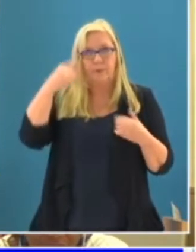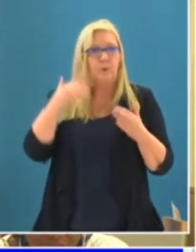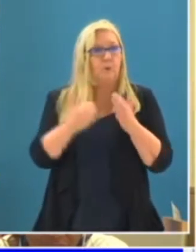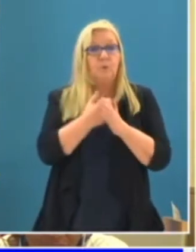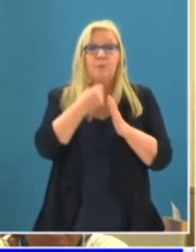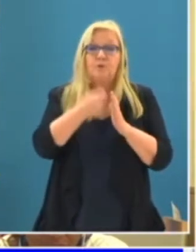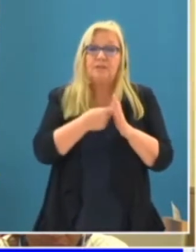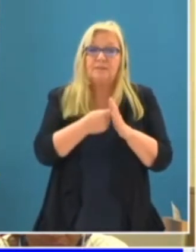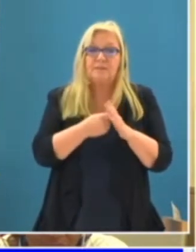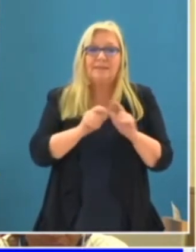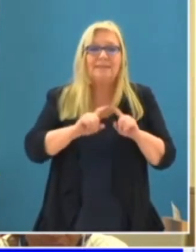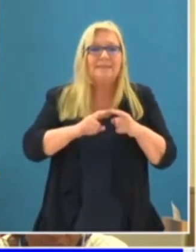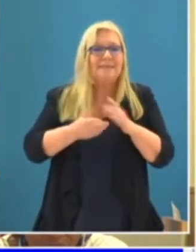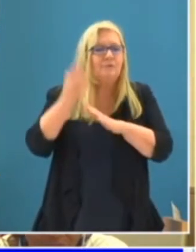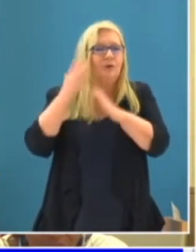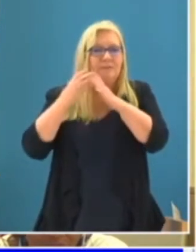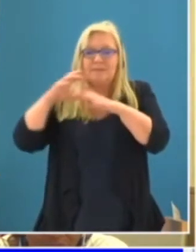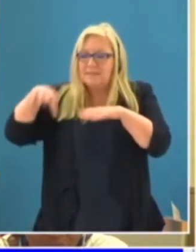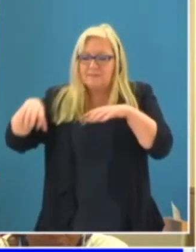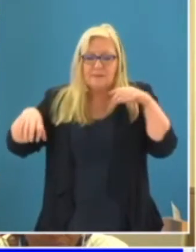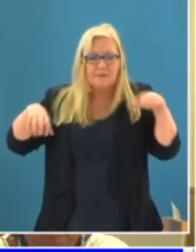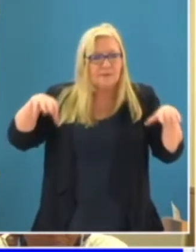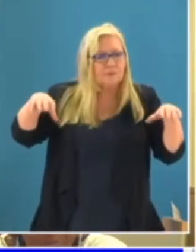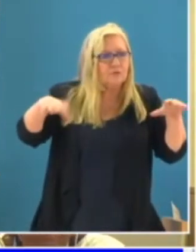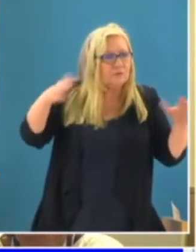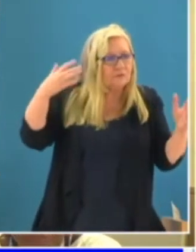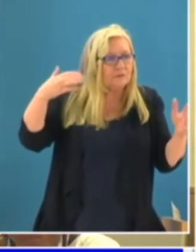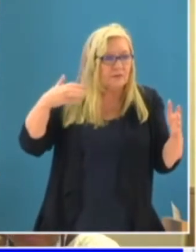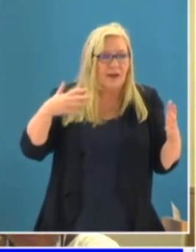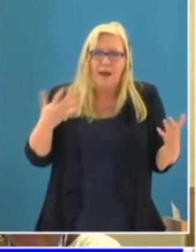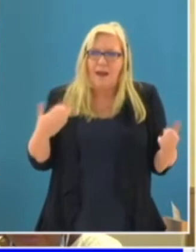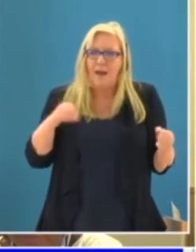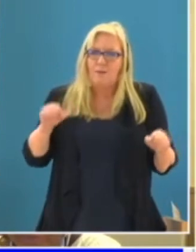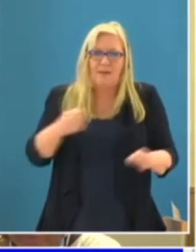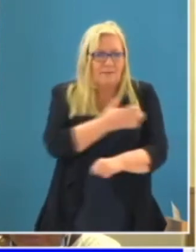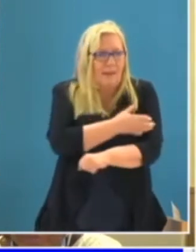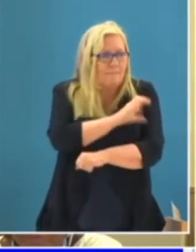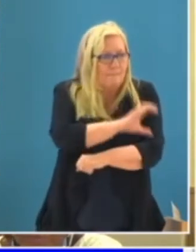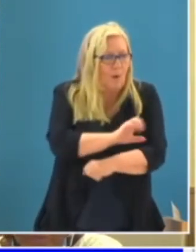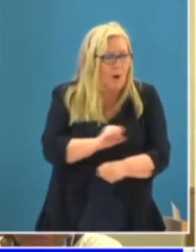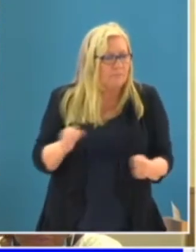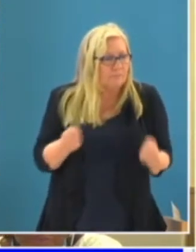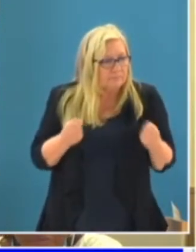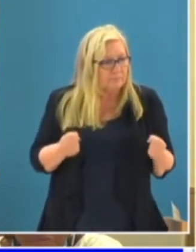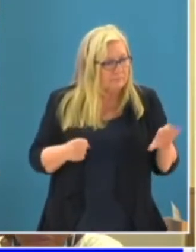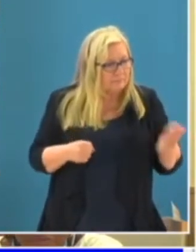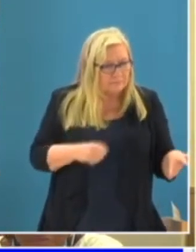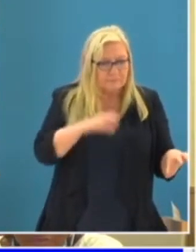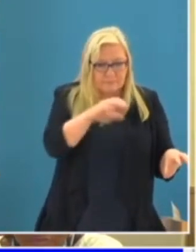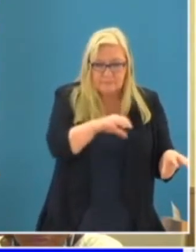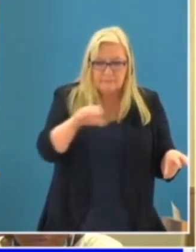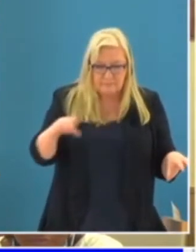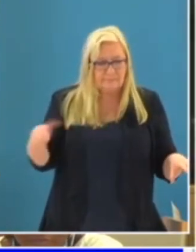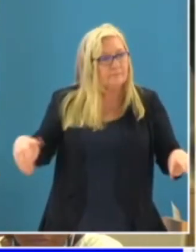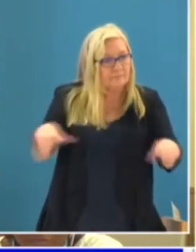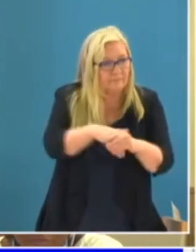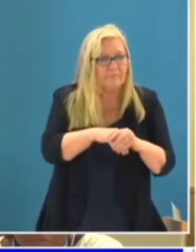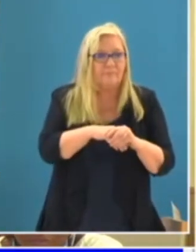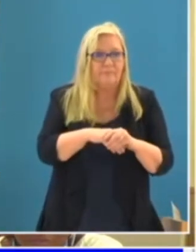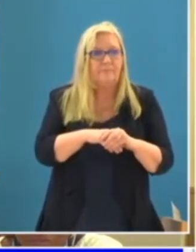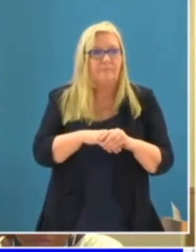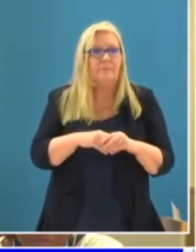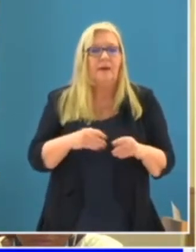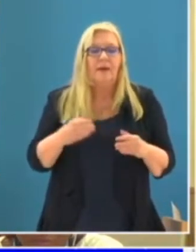traditionally approached sustainable development and how they can be empowered to be inclusive in the international agenda. For instance, the concepts of